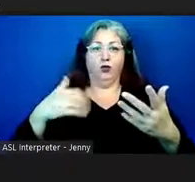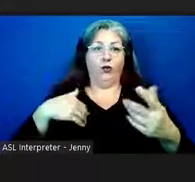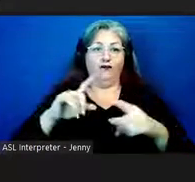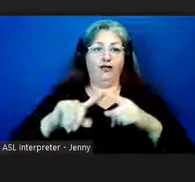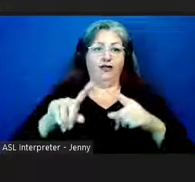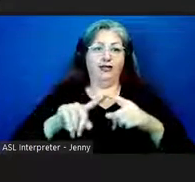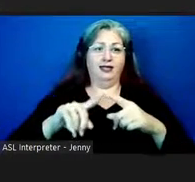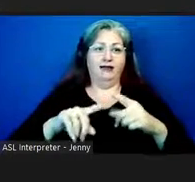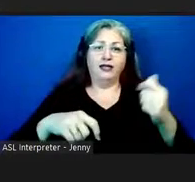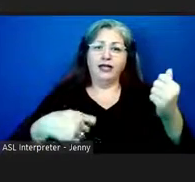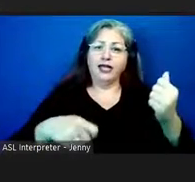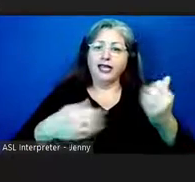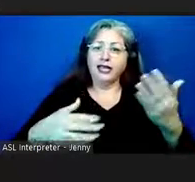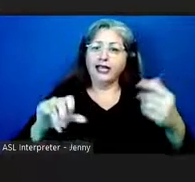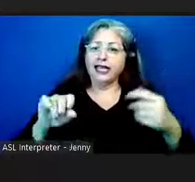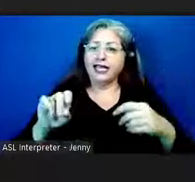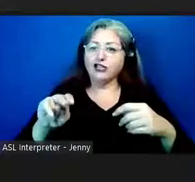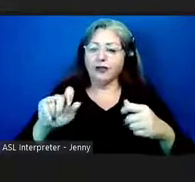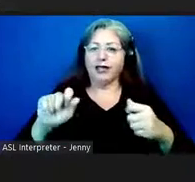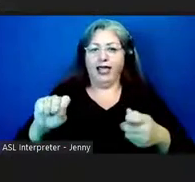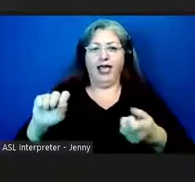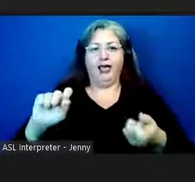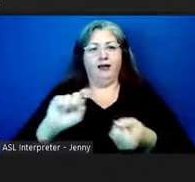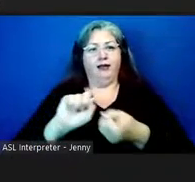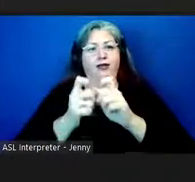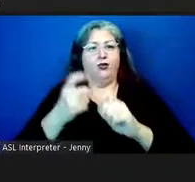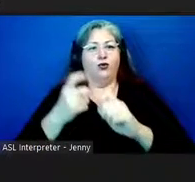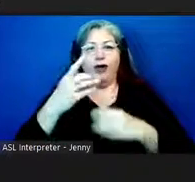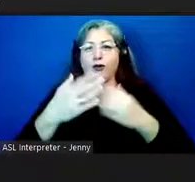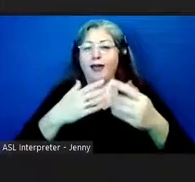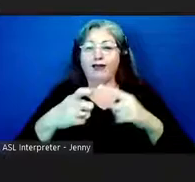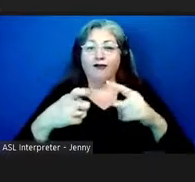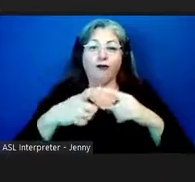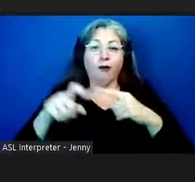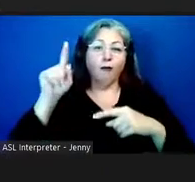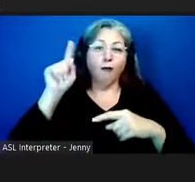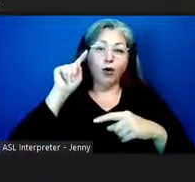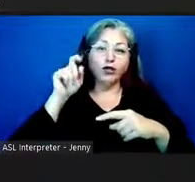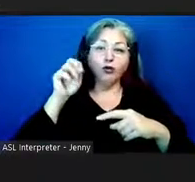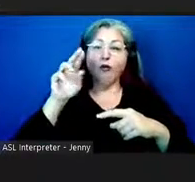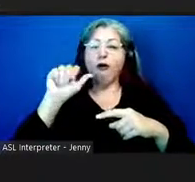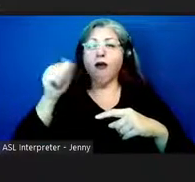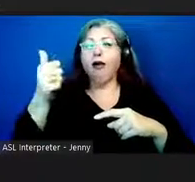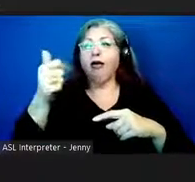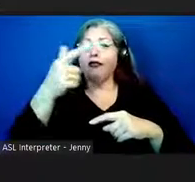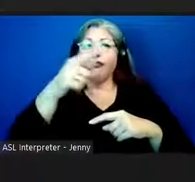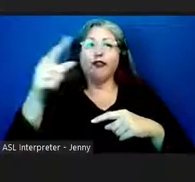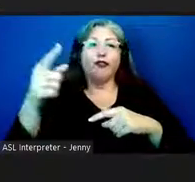that we took and made it hawaiian whether it came from portugal or wherever it came from